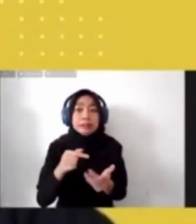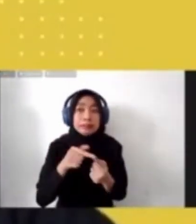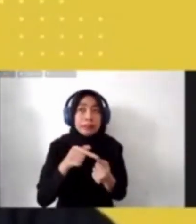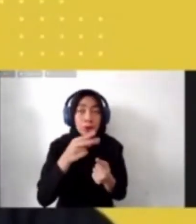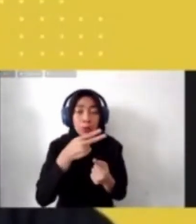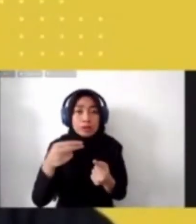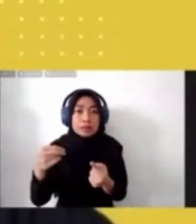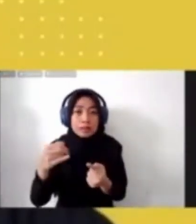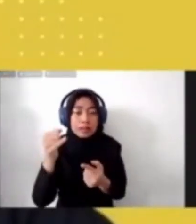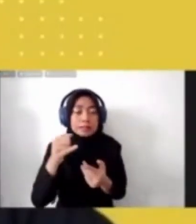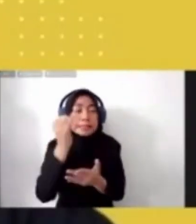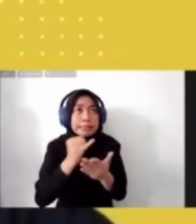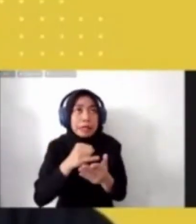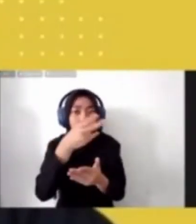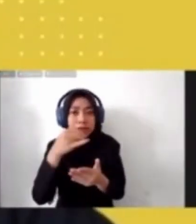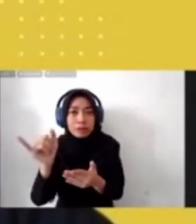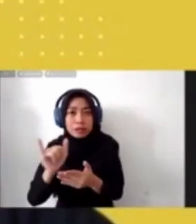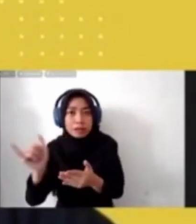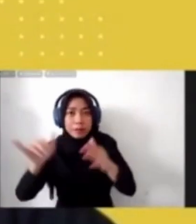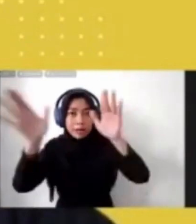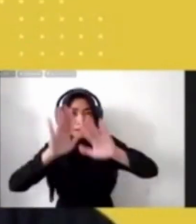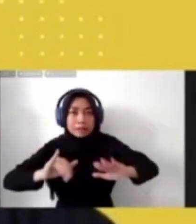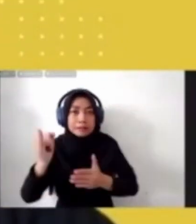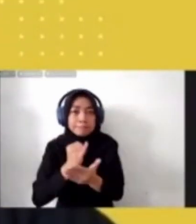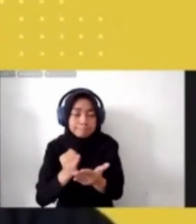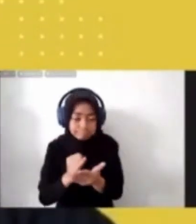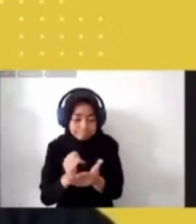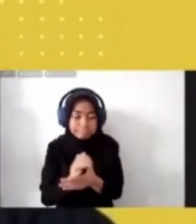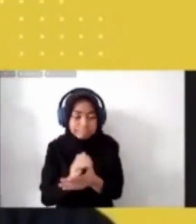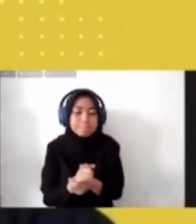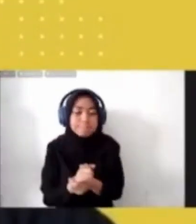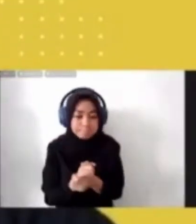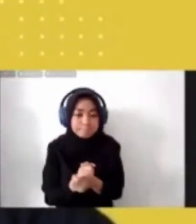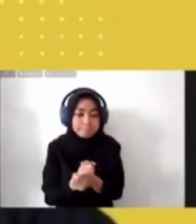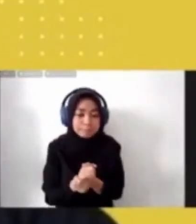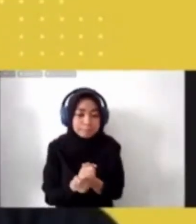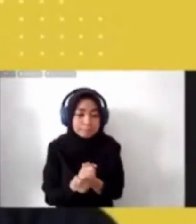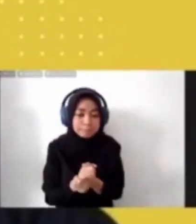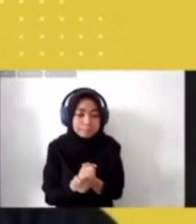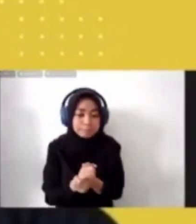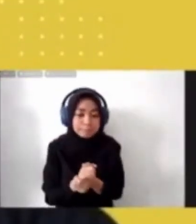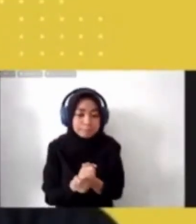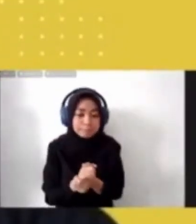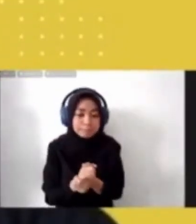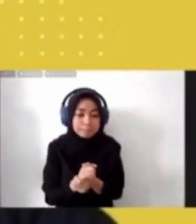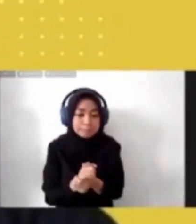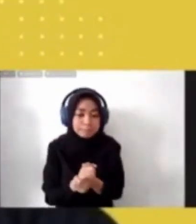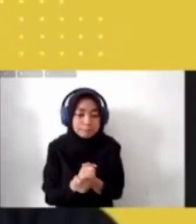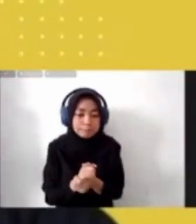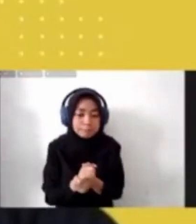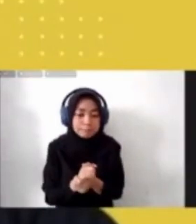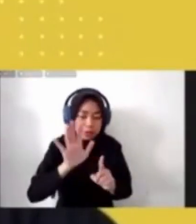including Ambitions Alignments in 2013 to 2015, and Shaping Indonesian Contemporary